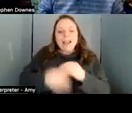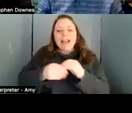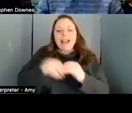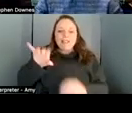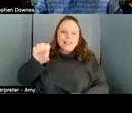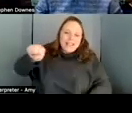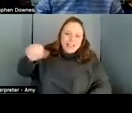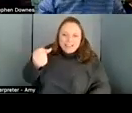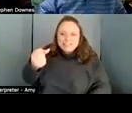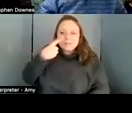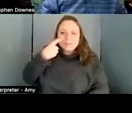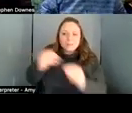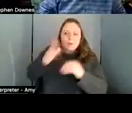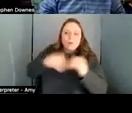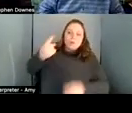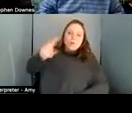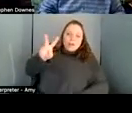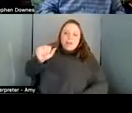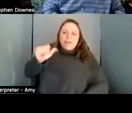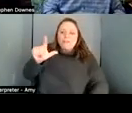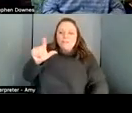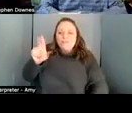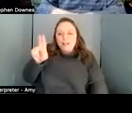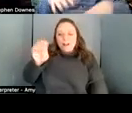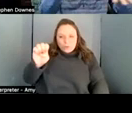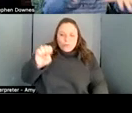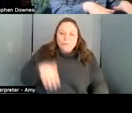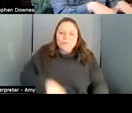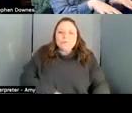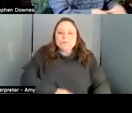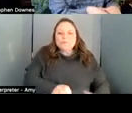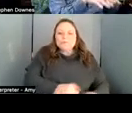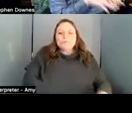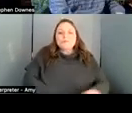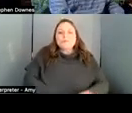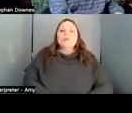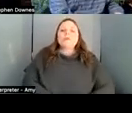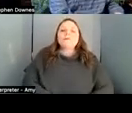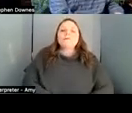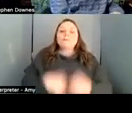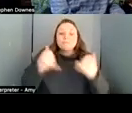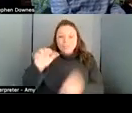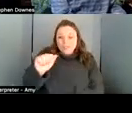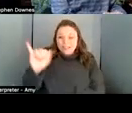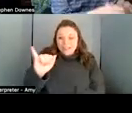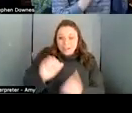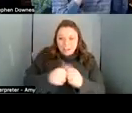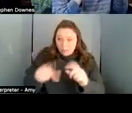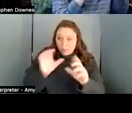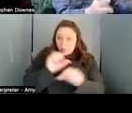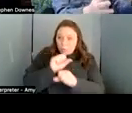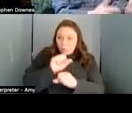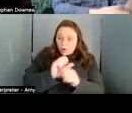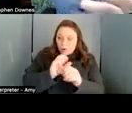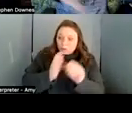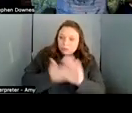coin a new expression again going back to how ai works we have